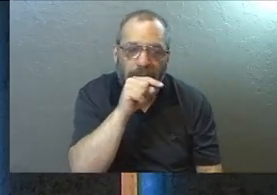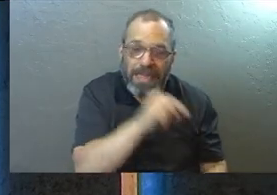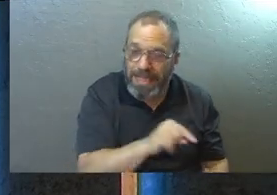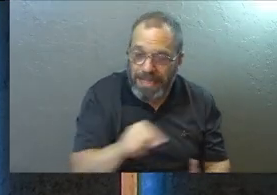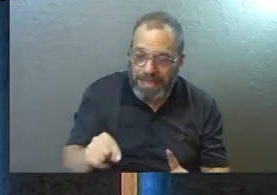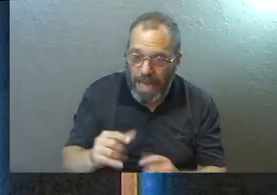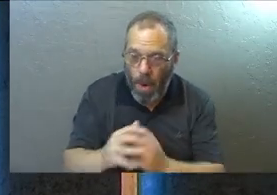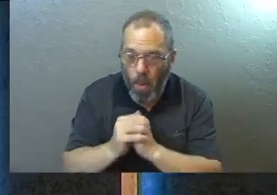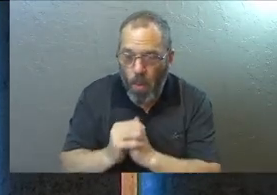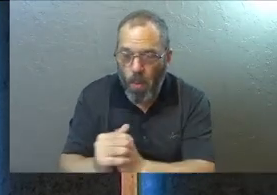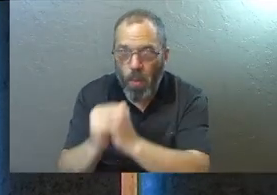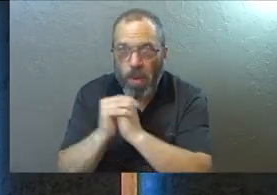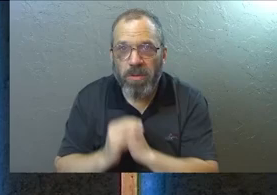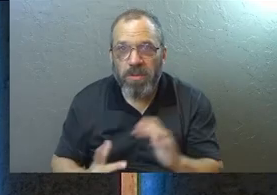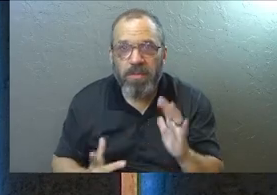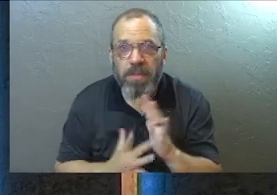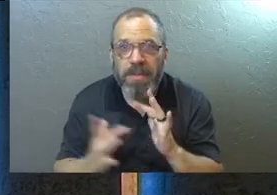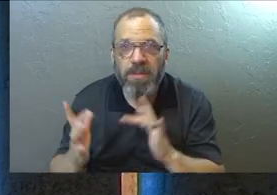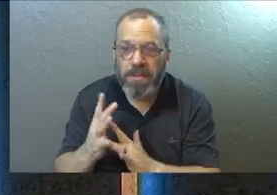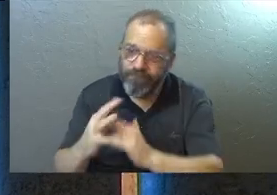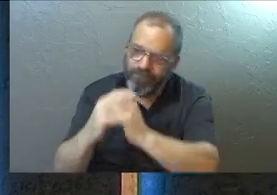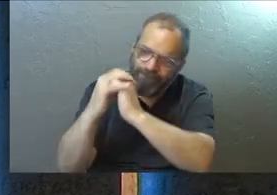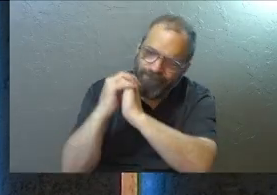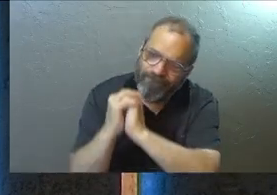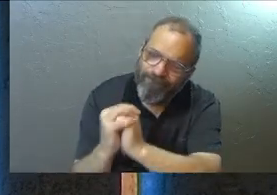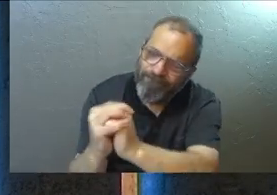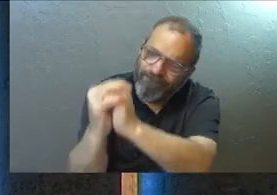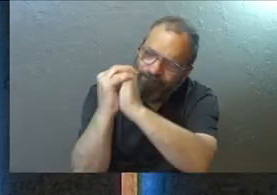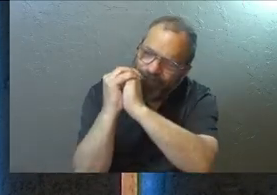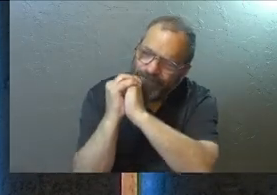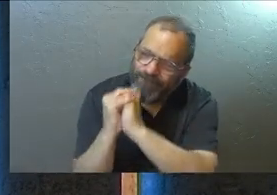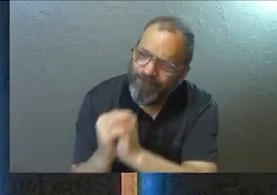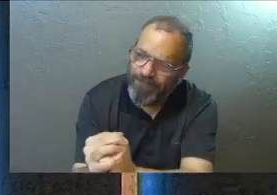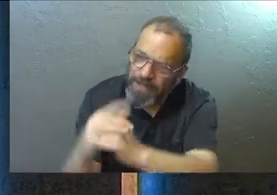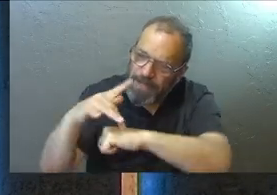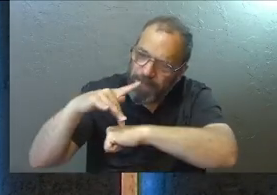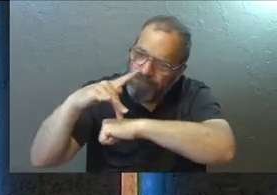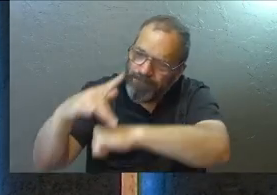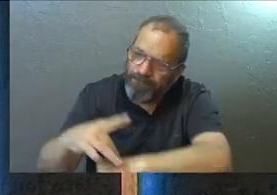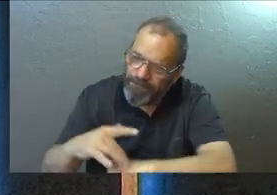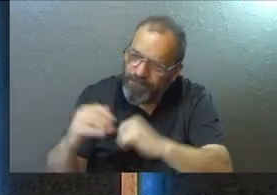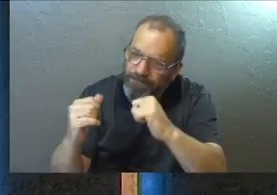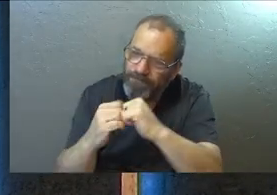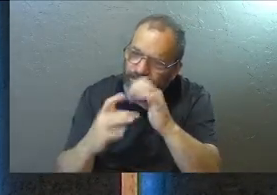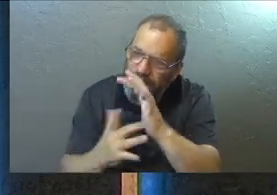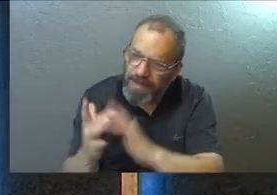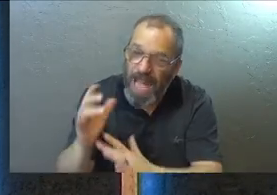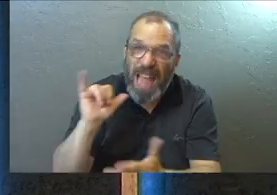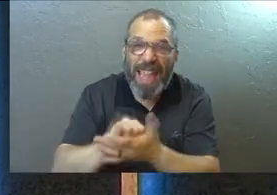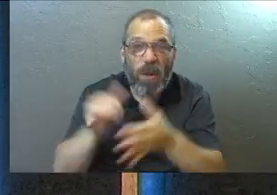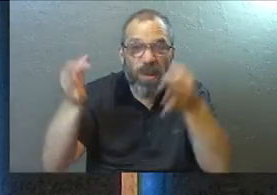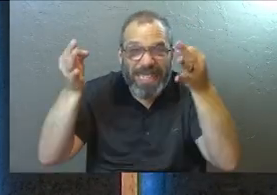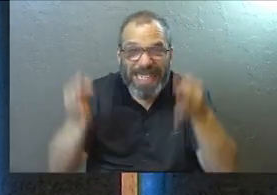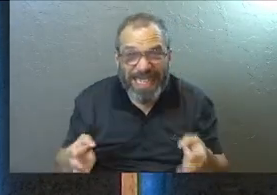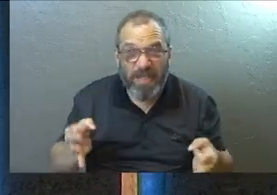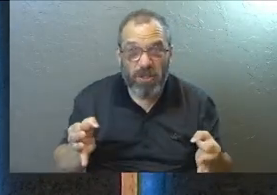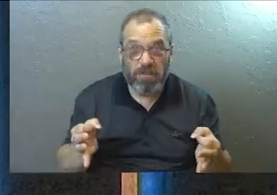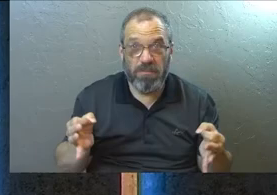She's just there worshiping. She's there adoring. She's there being preoccupied with Jesus. That's a choice.